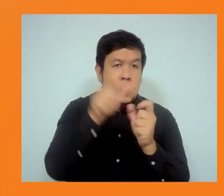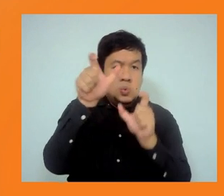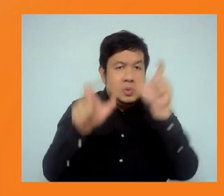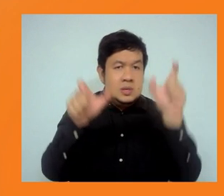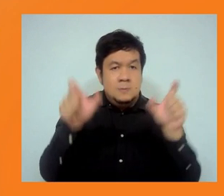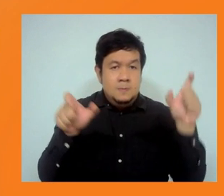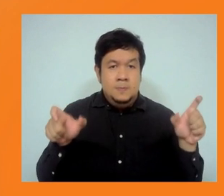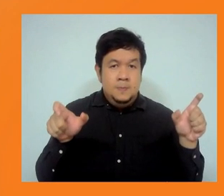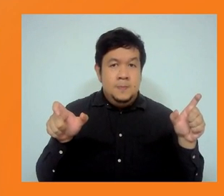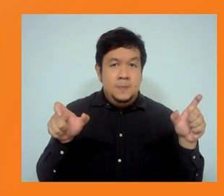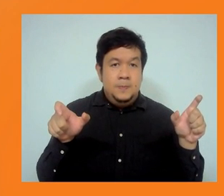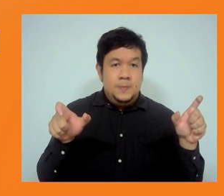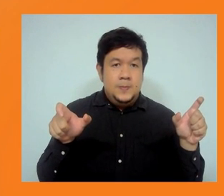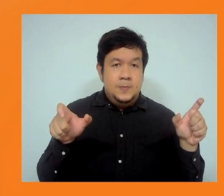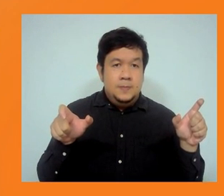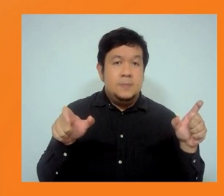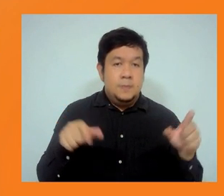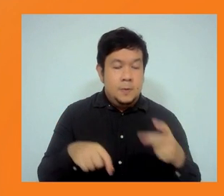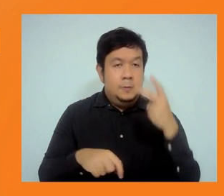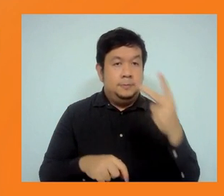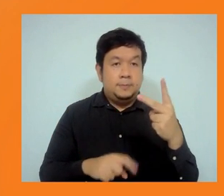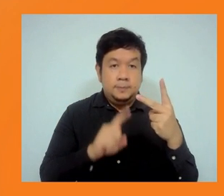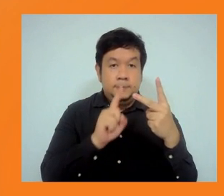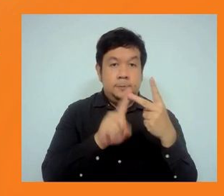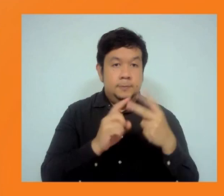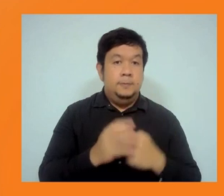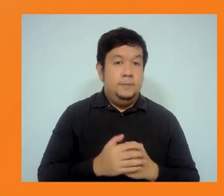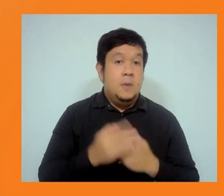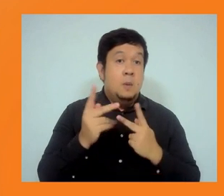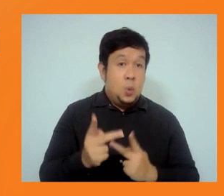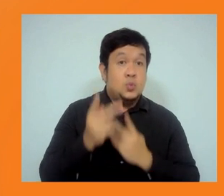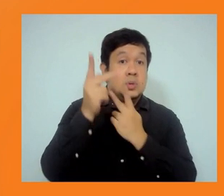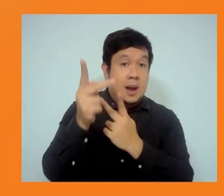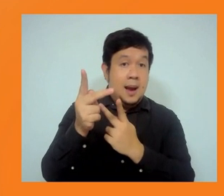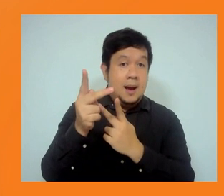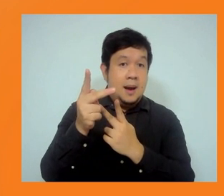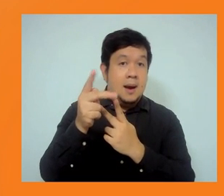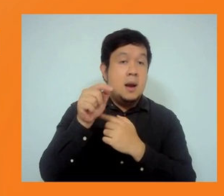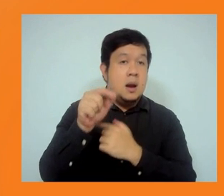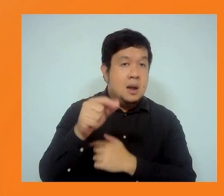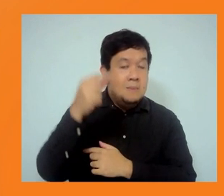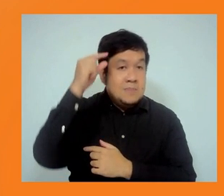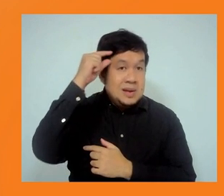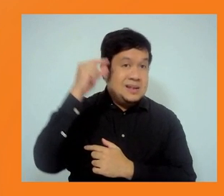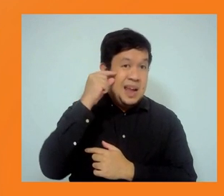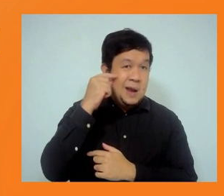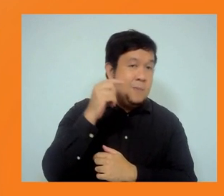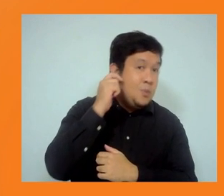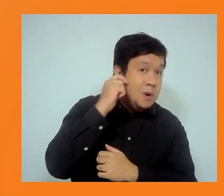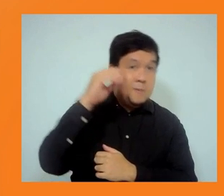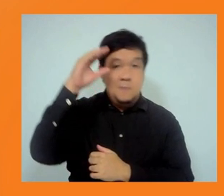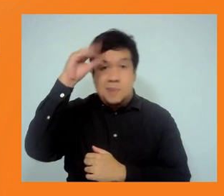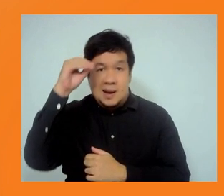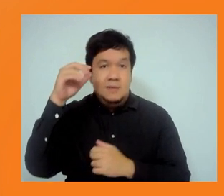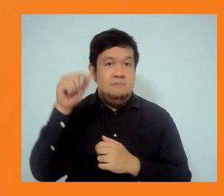Second, we propose to increase focus on gender equality, and on risks to vulnerable and disadvantaged people.